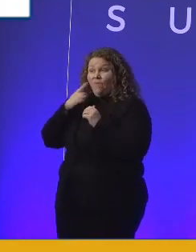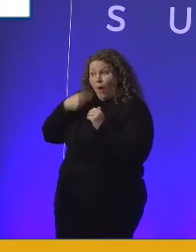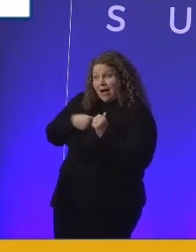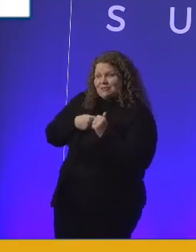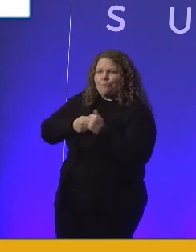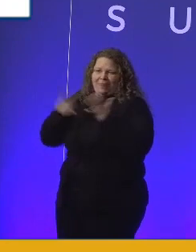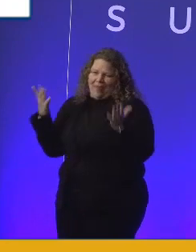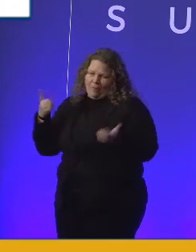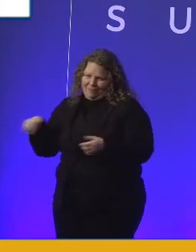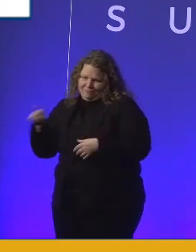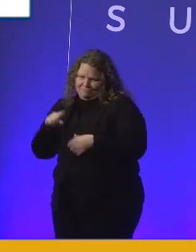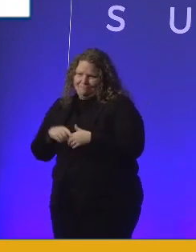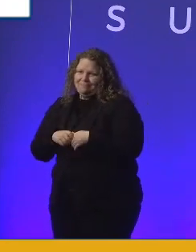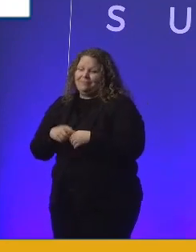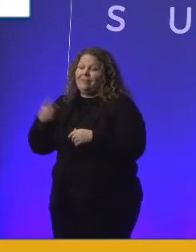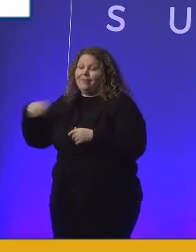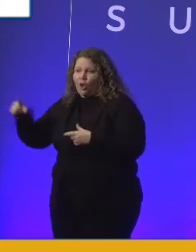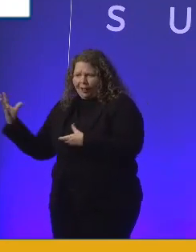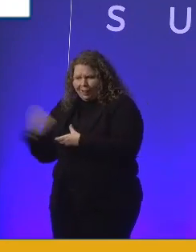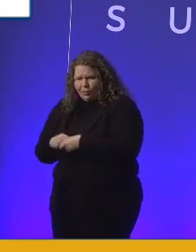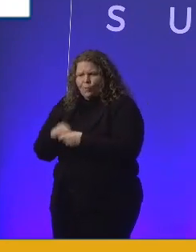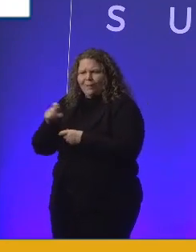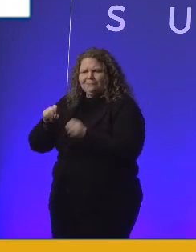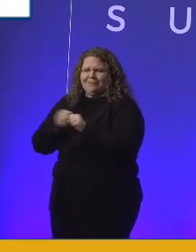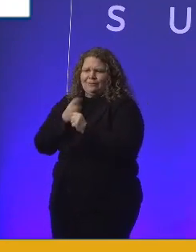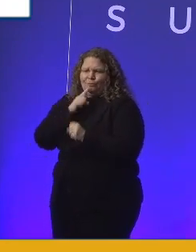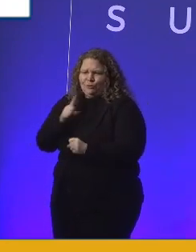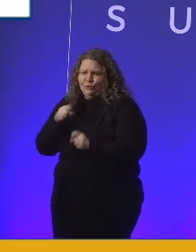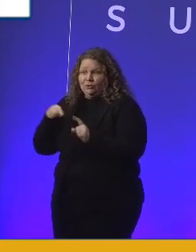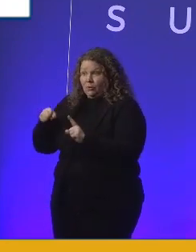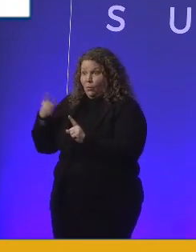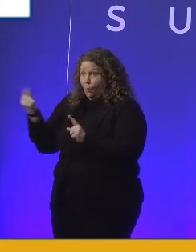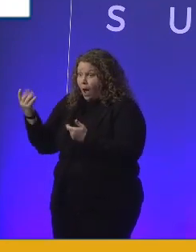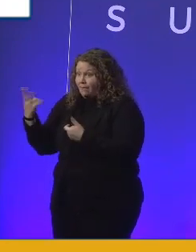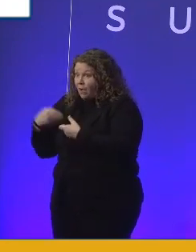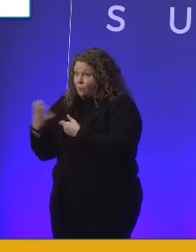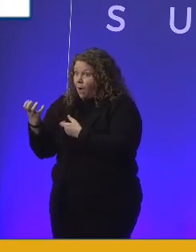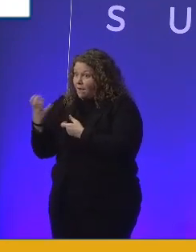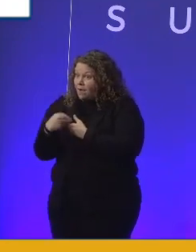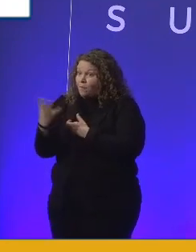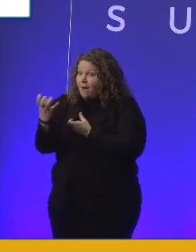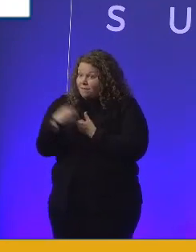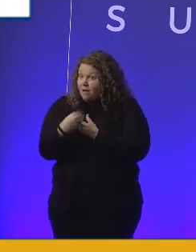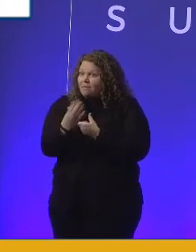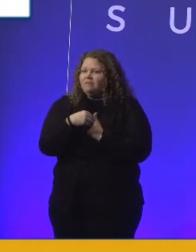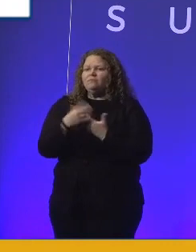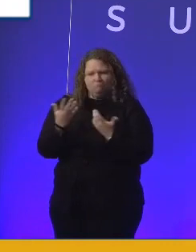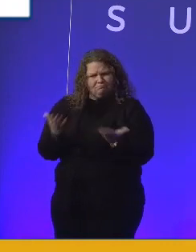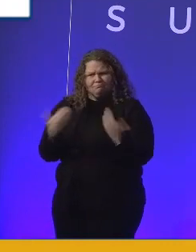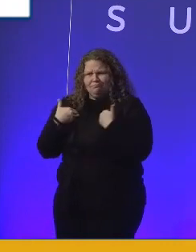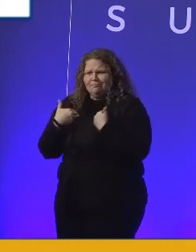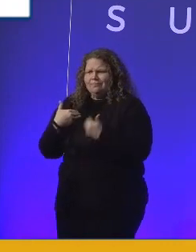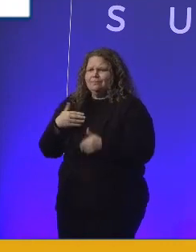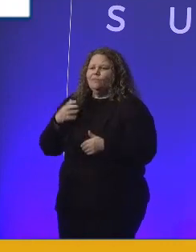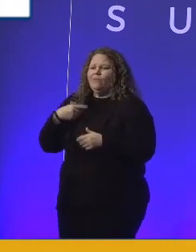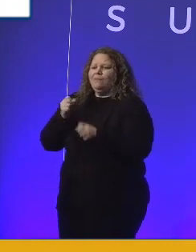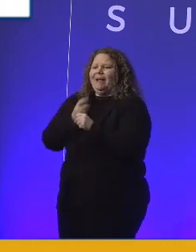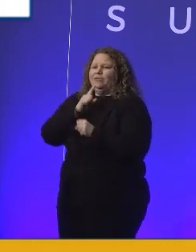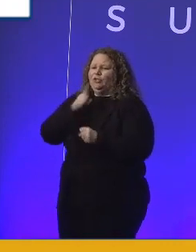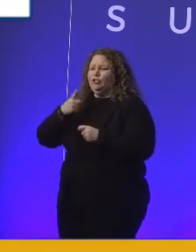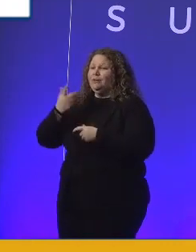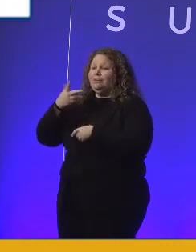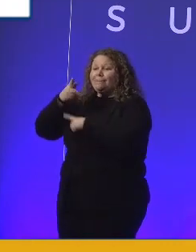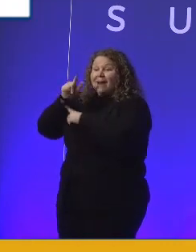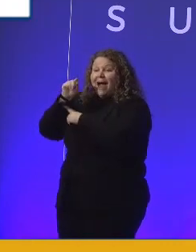as well and that they were included. And then, of course, bringing those others driving accessibility, things like the learning platform in, to make sure that we could be